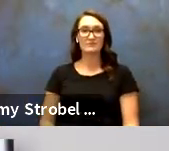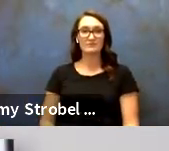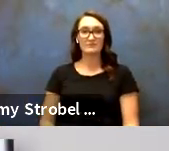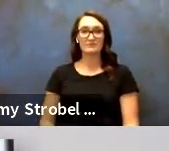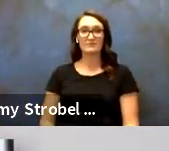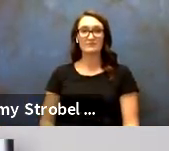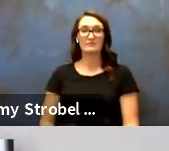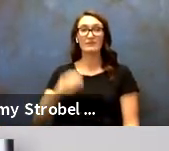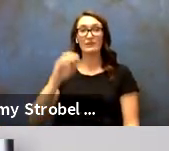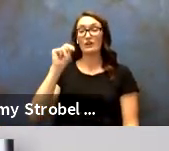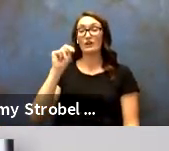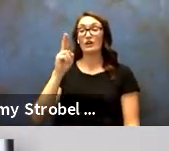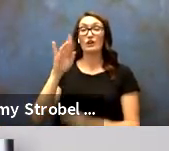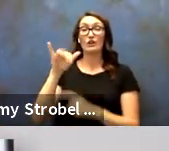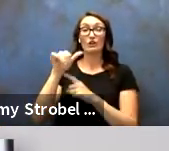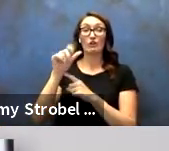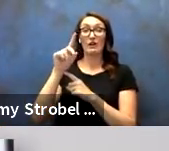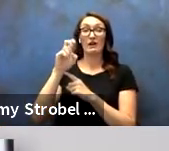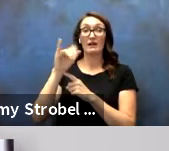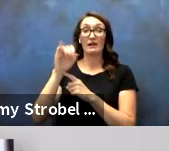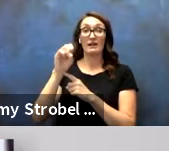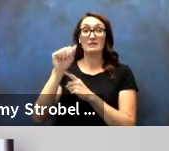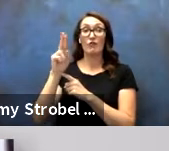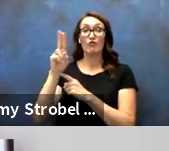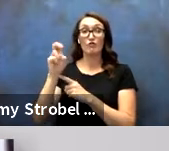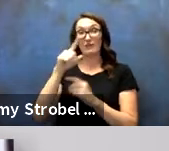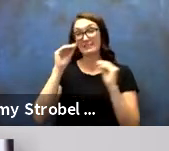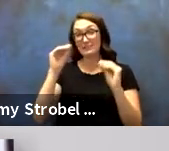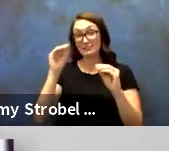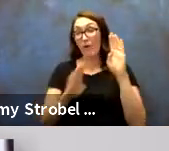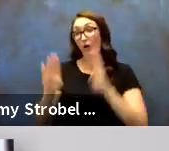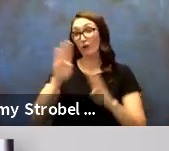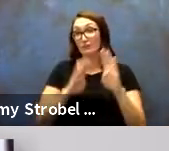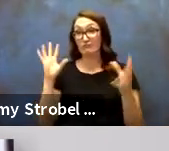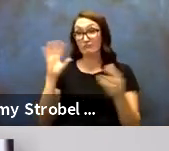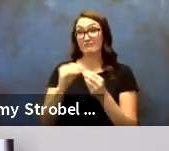Nuria Dinesa Roo, Biology Instructor, 15 years.